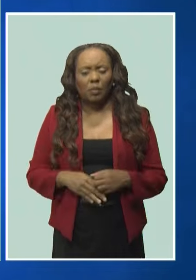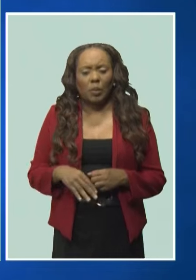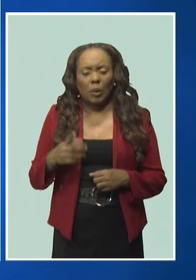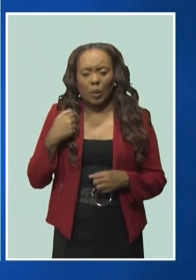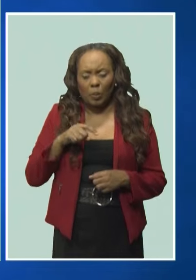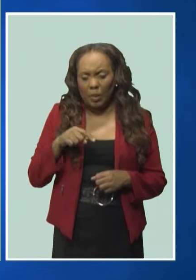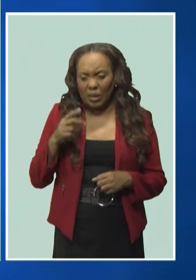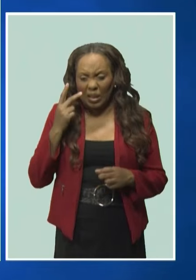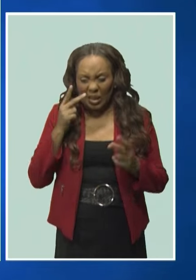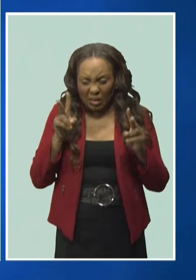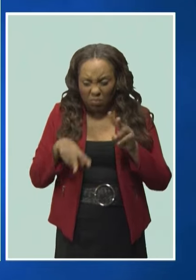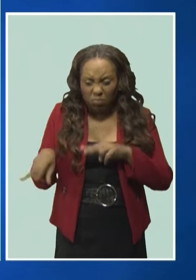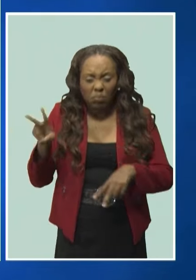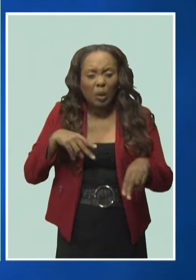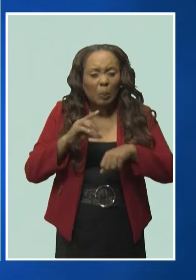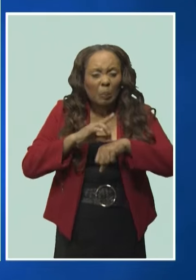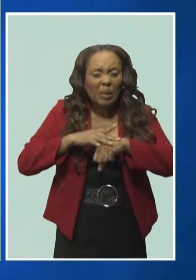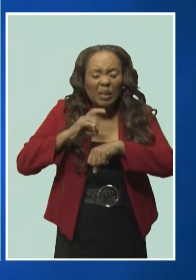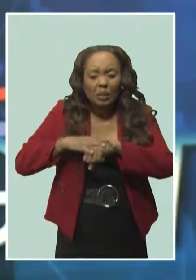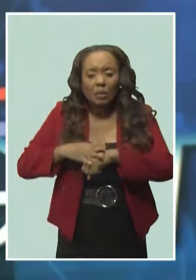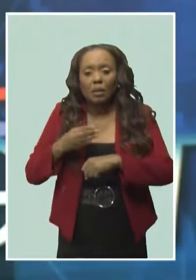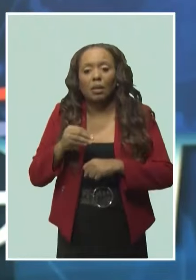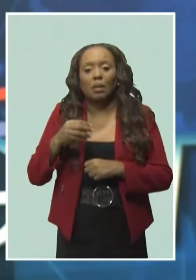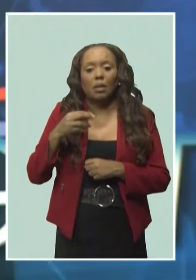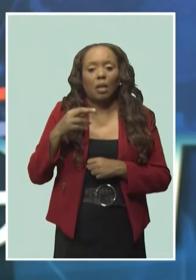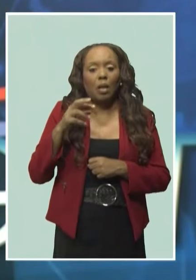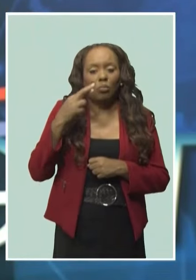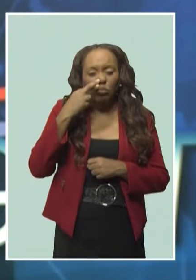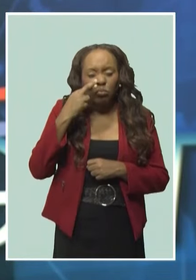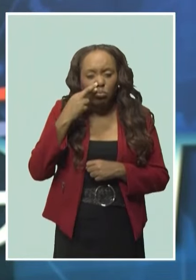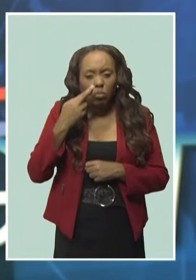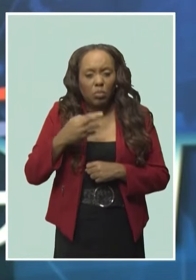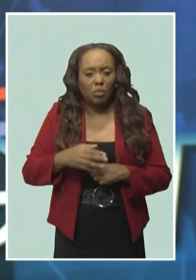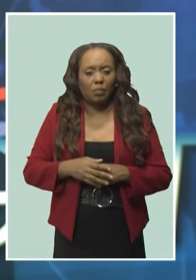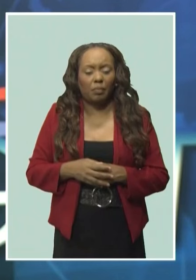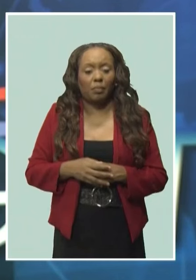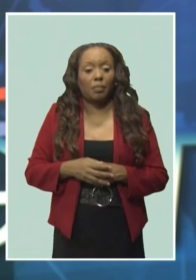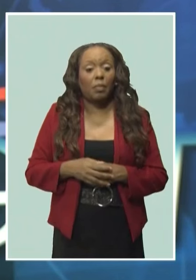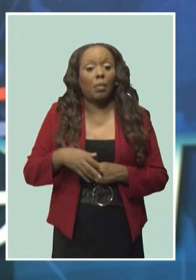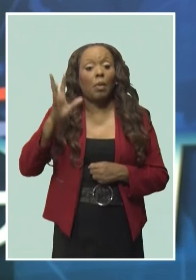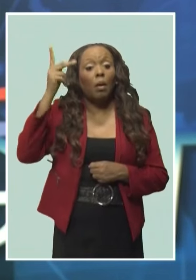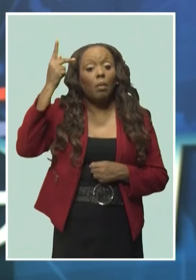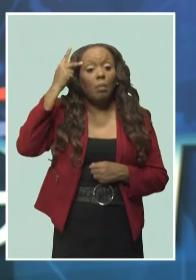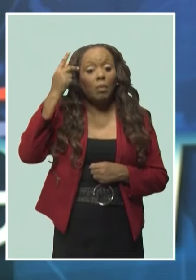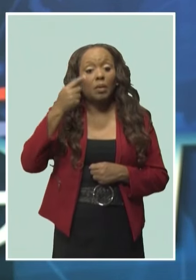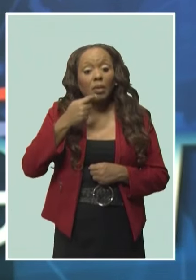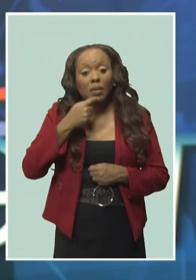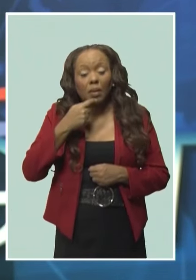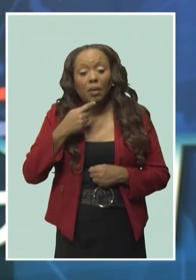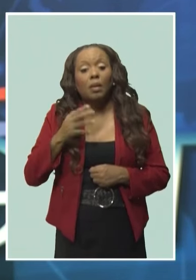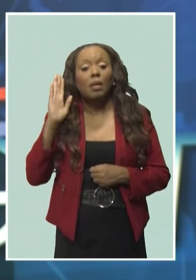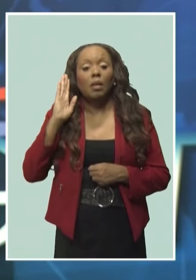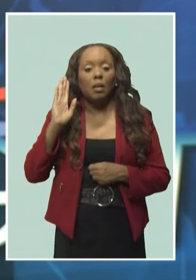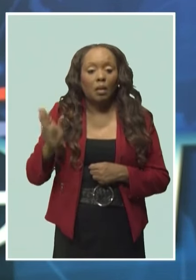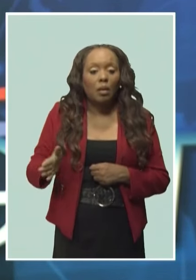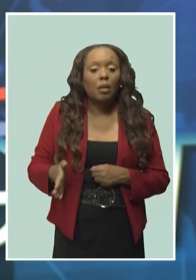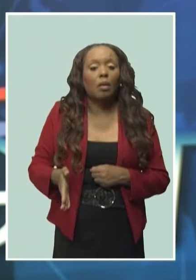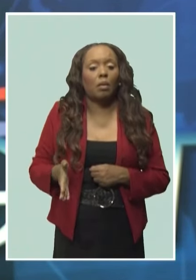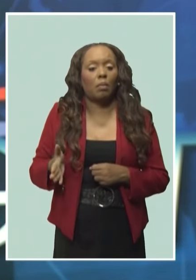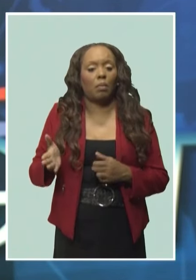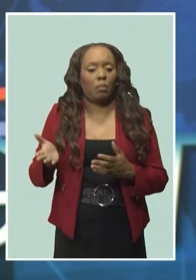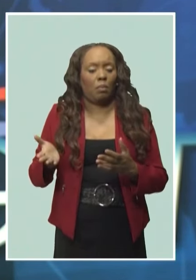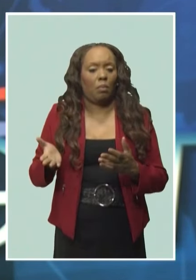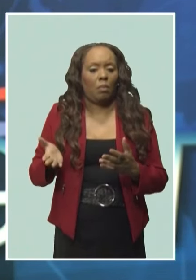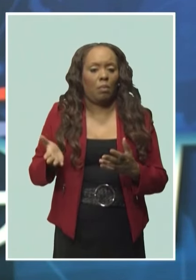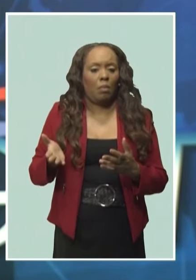mosquitoes are concerned. This is island-wide. We also heard from Parliament that increasing the number of on-call staff